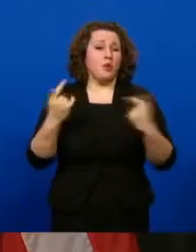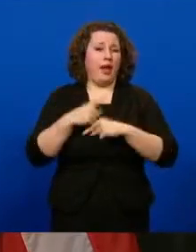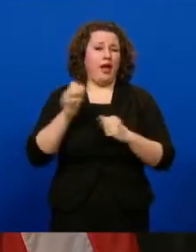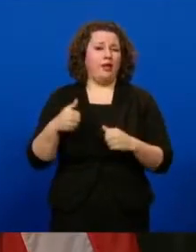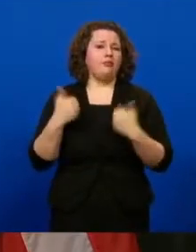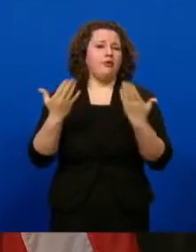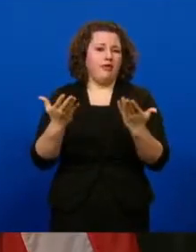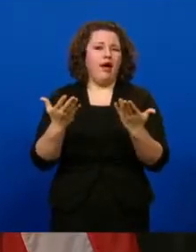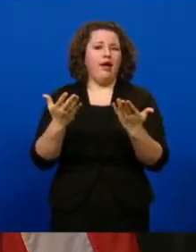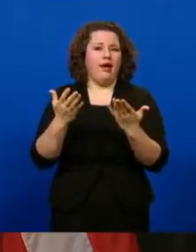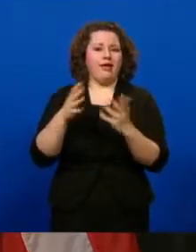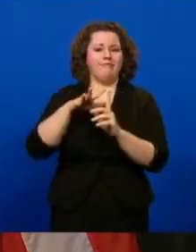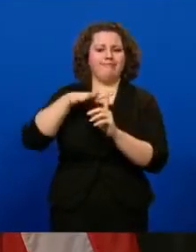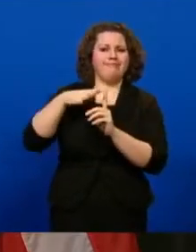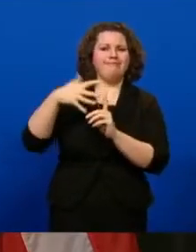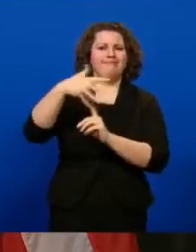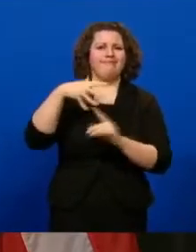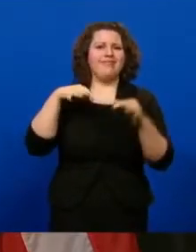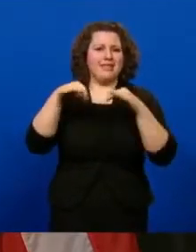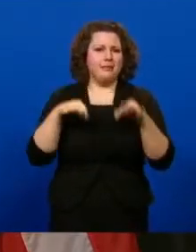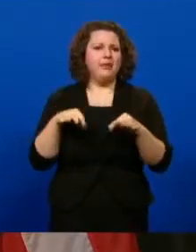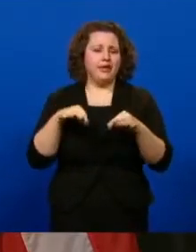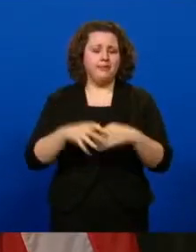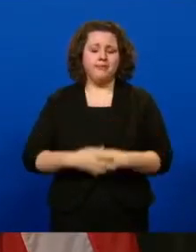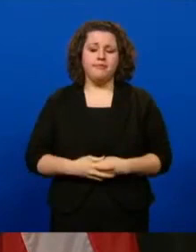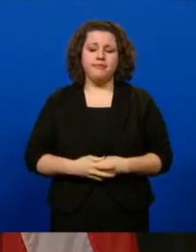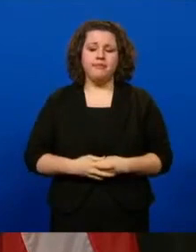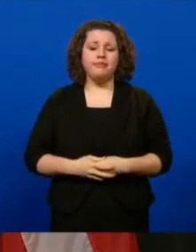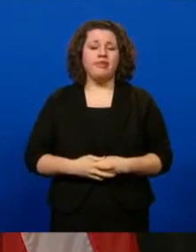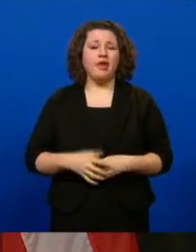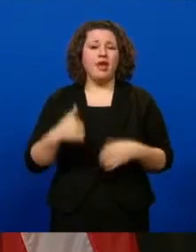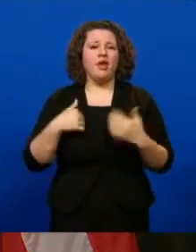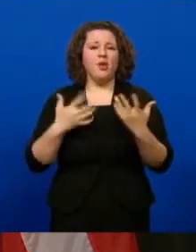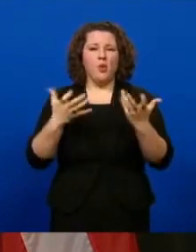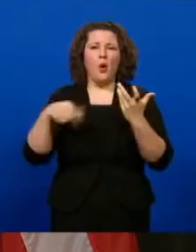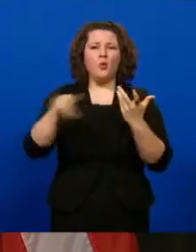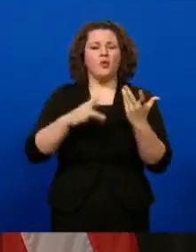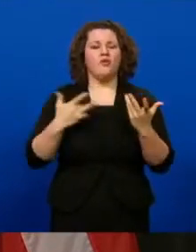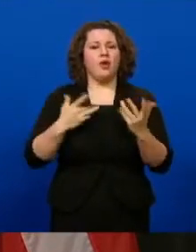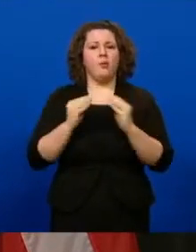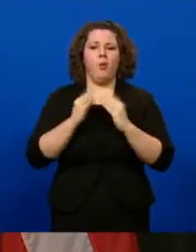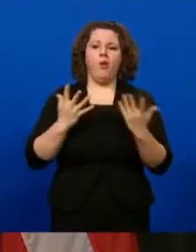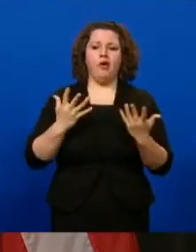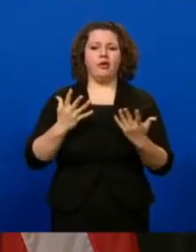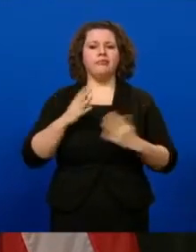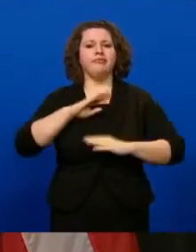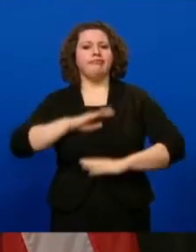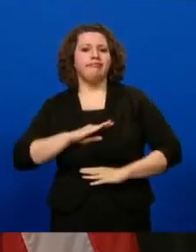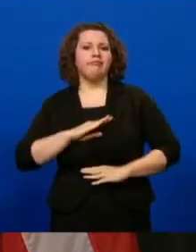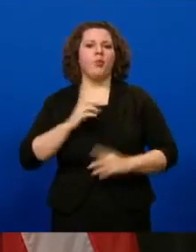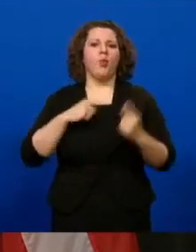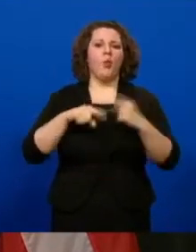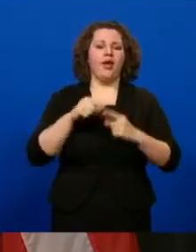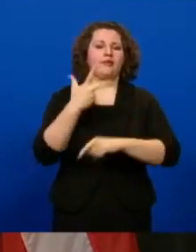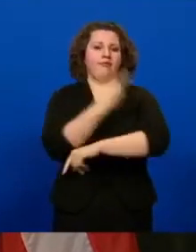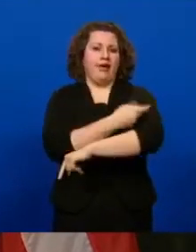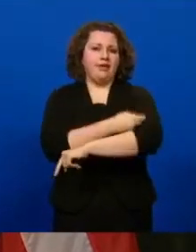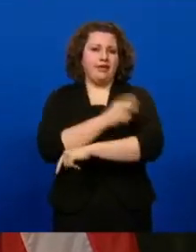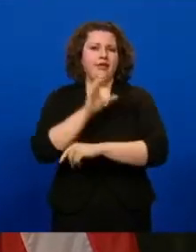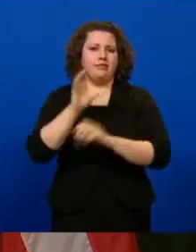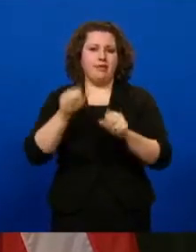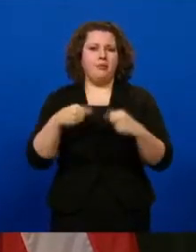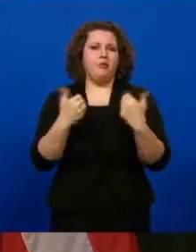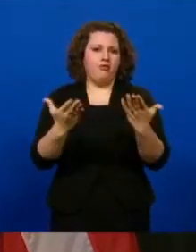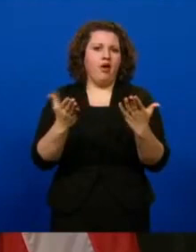additional context and clarity on that topic so that Iowans can feel more assured about when and how vaccines will be administered across